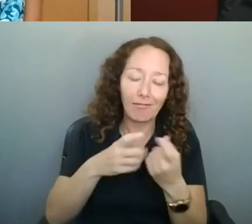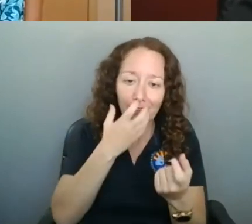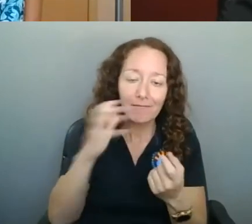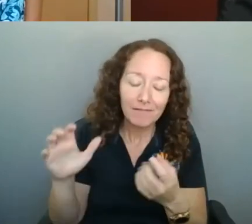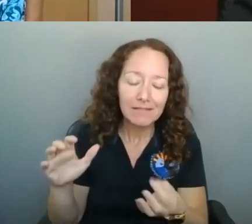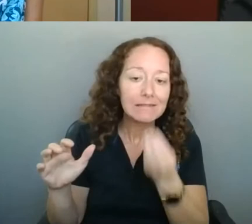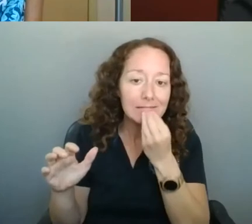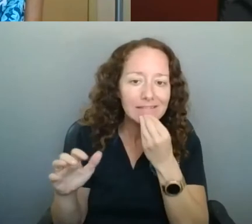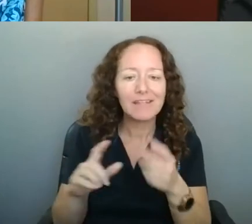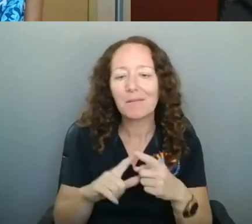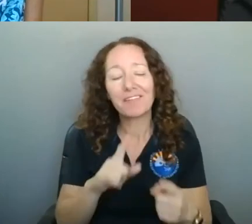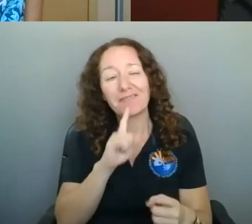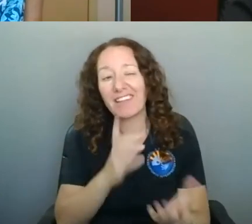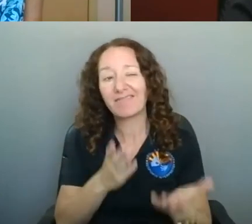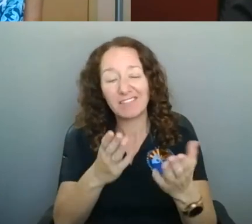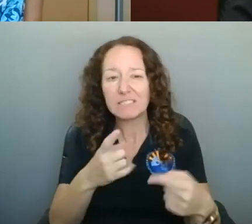Okay, wonderful.